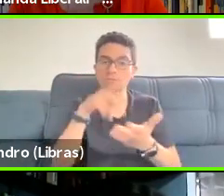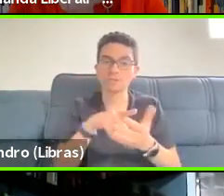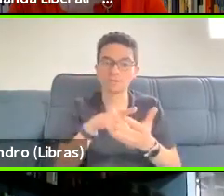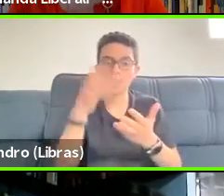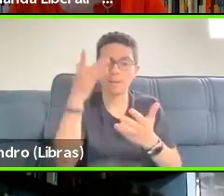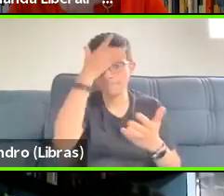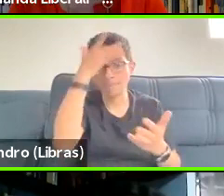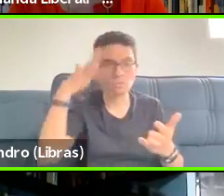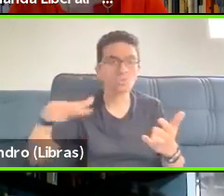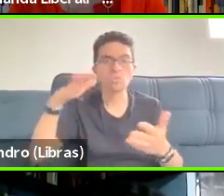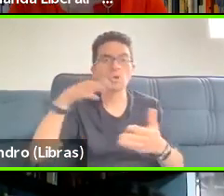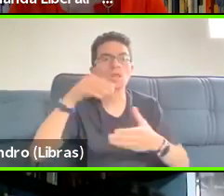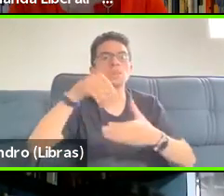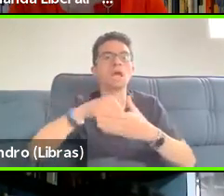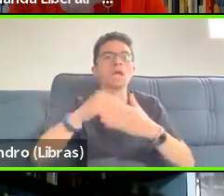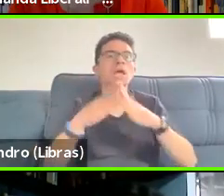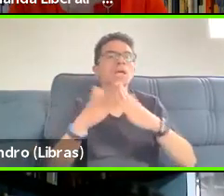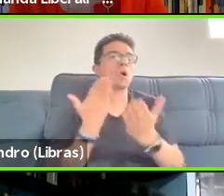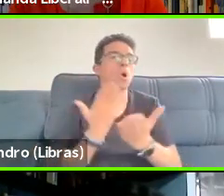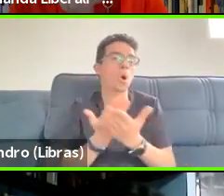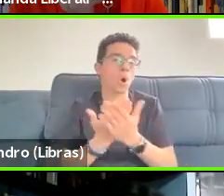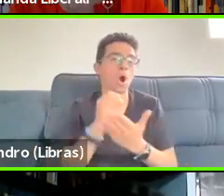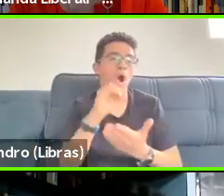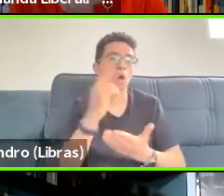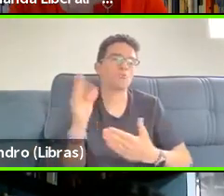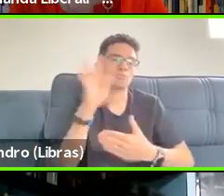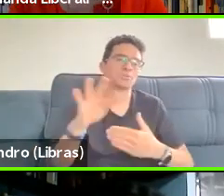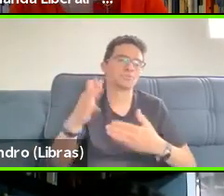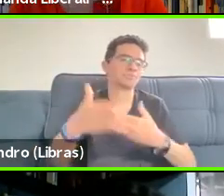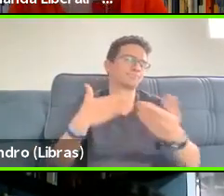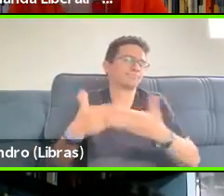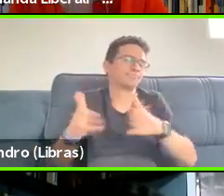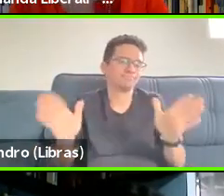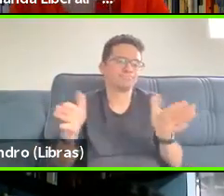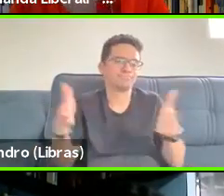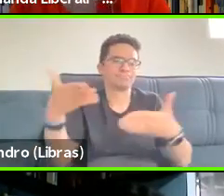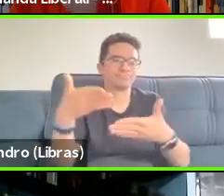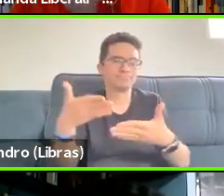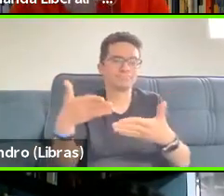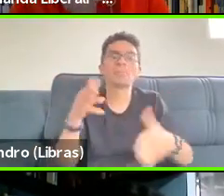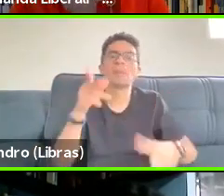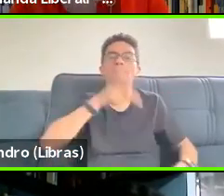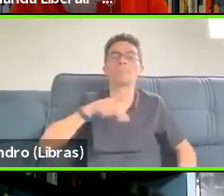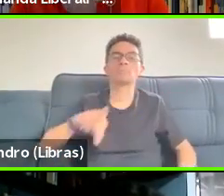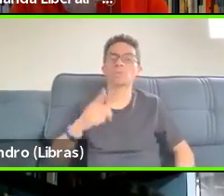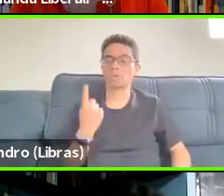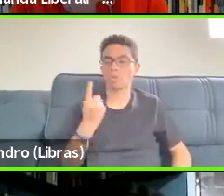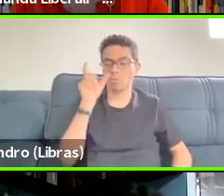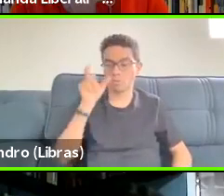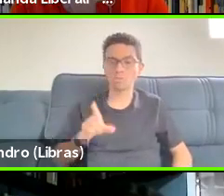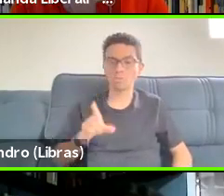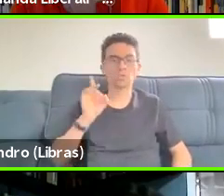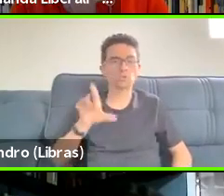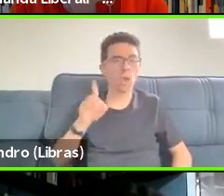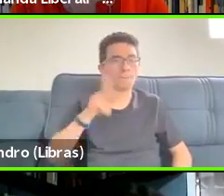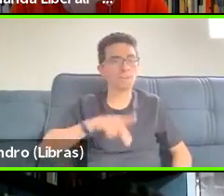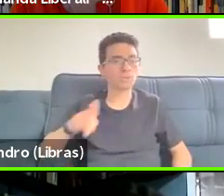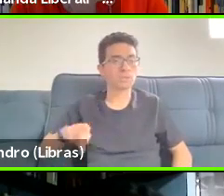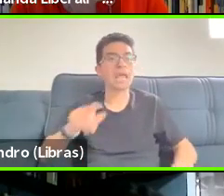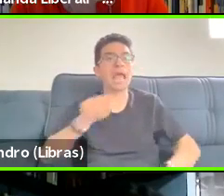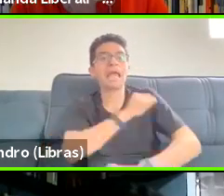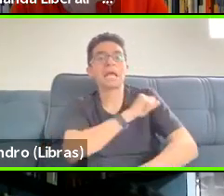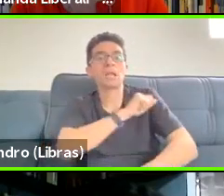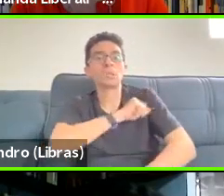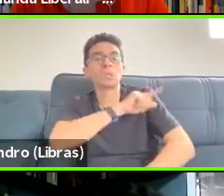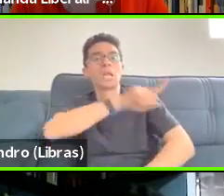I've, I've said teachers are never just teachers. Students are never just students. Right. Um, doctors are never just doctors.